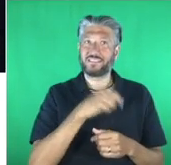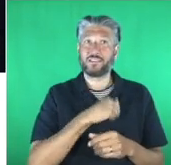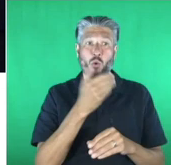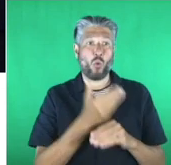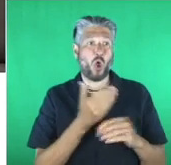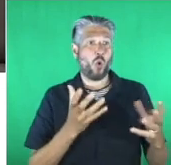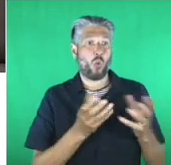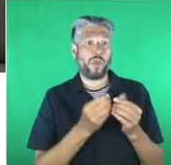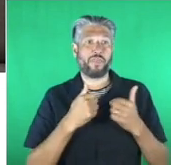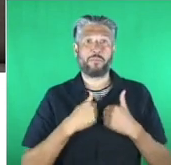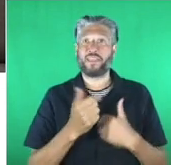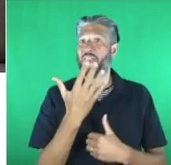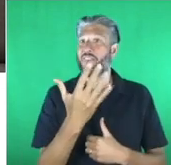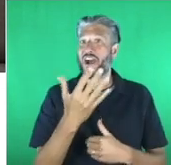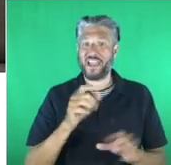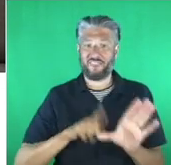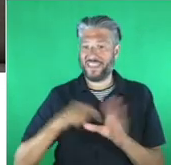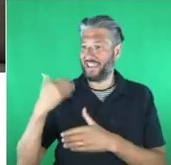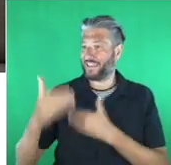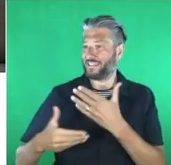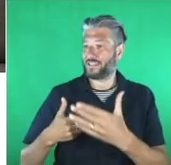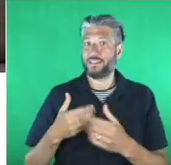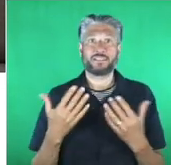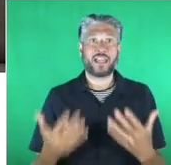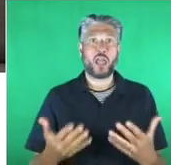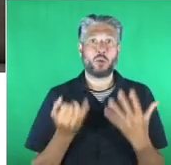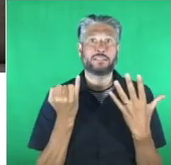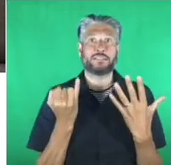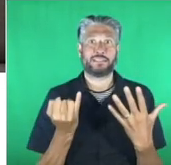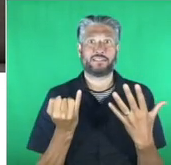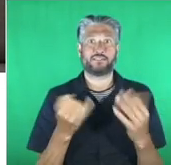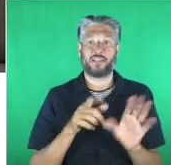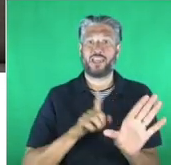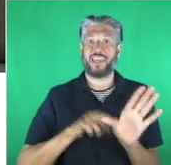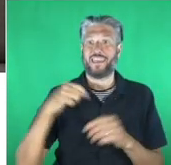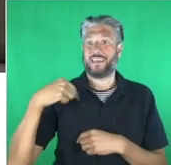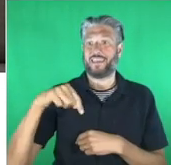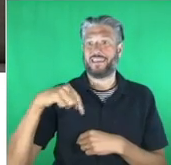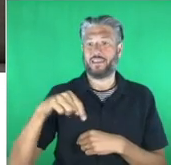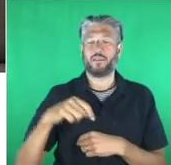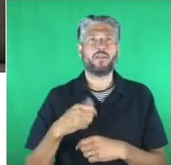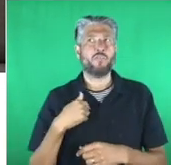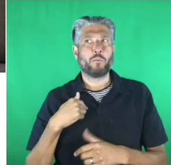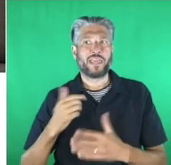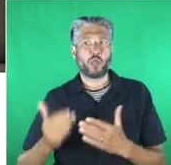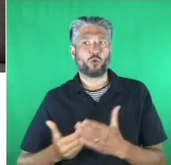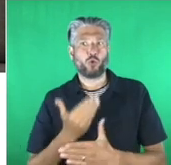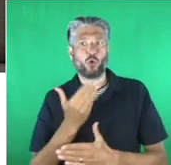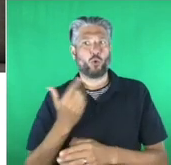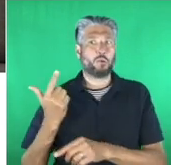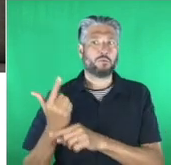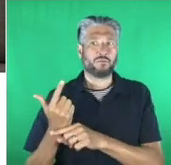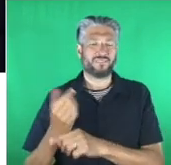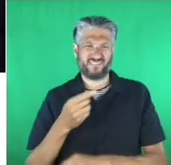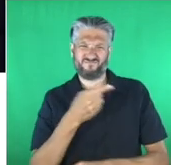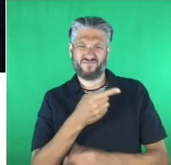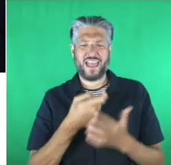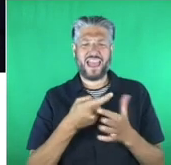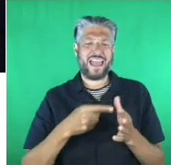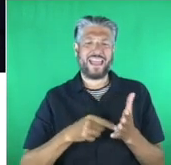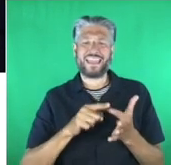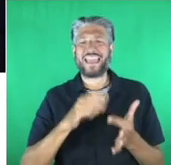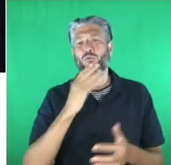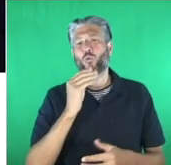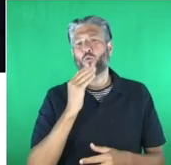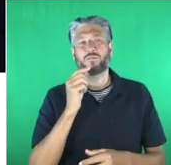year six. So this type of environment is all new to me but clearly for you Kate this is something you're used to speaking to cameras instead of humans so